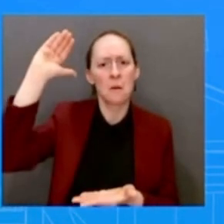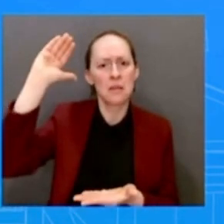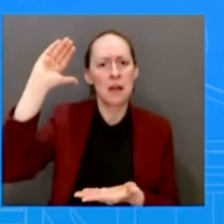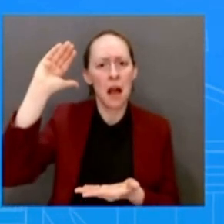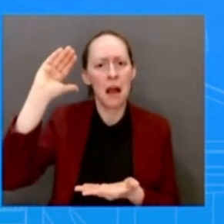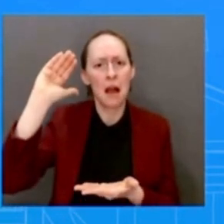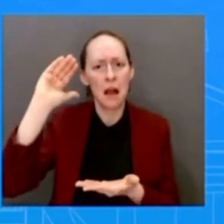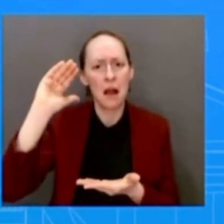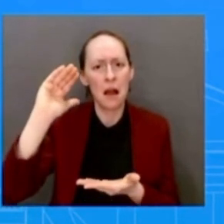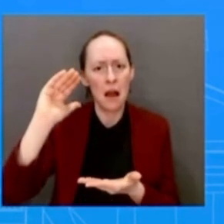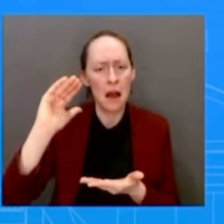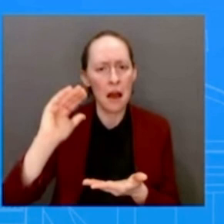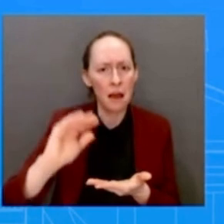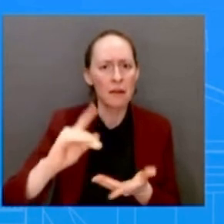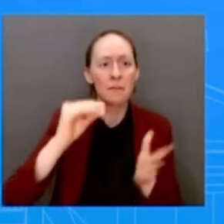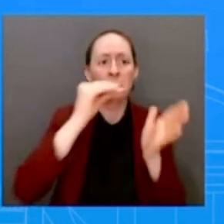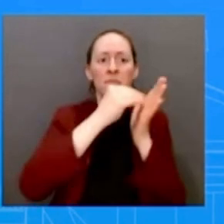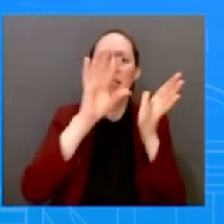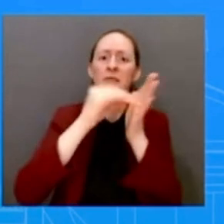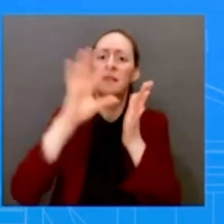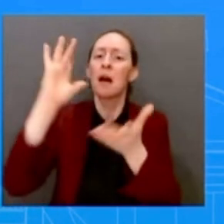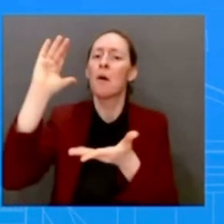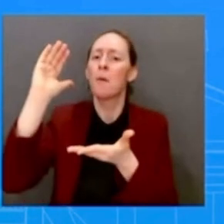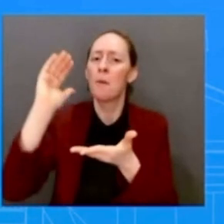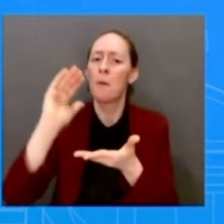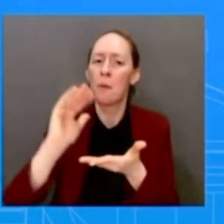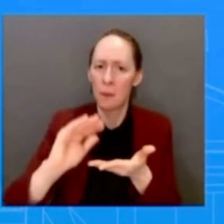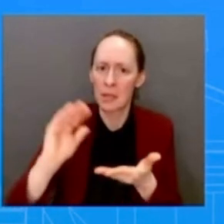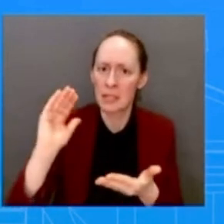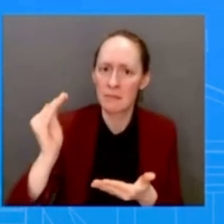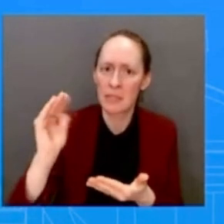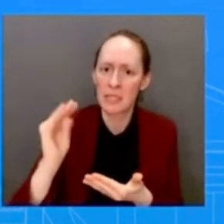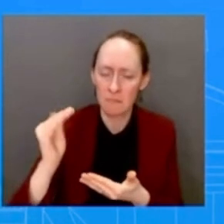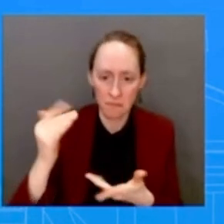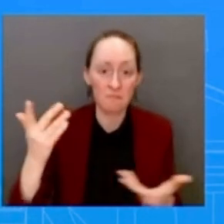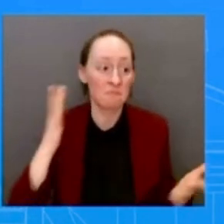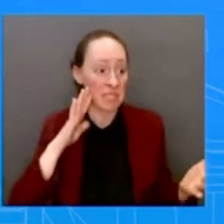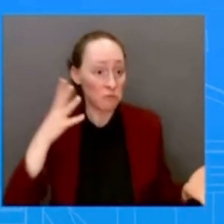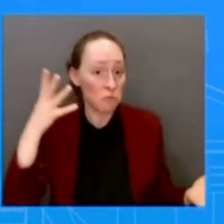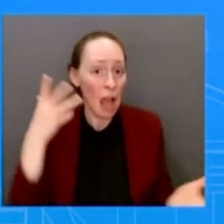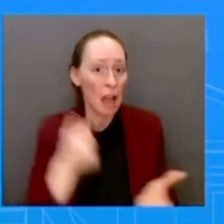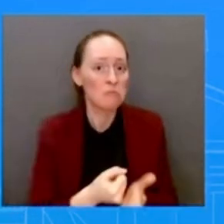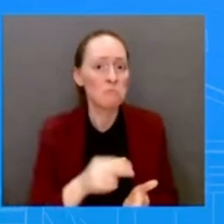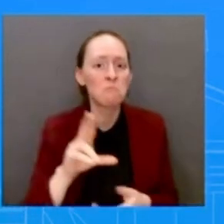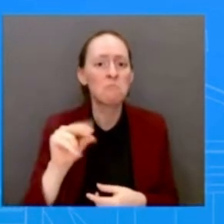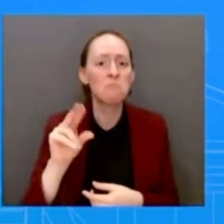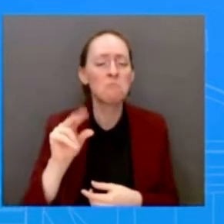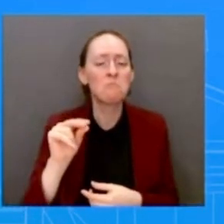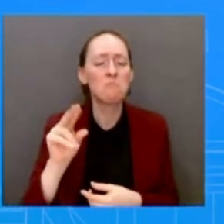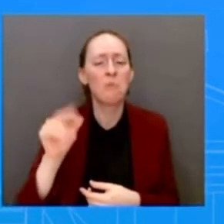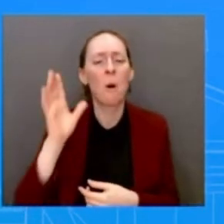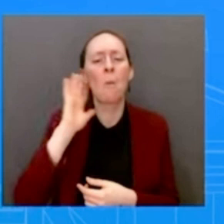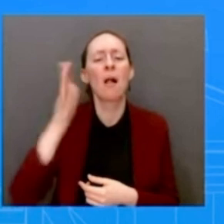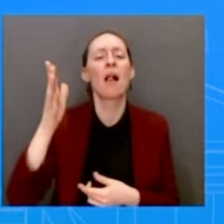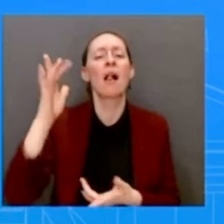can you help me understand why you are so confident in that assessment? And we have said that it's going to